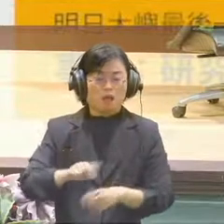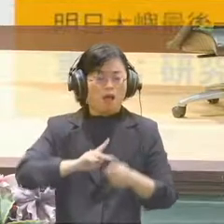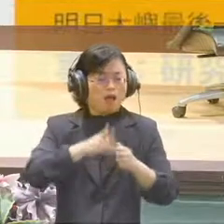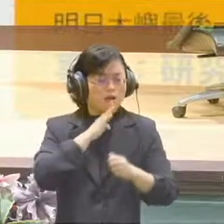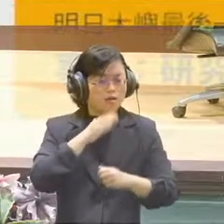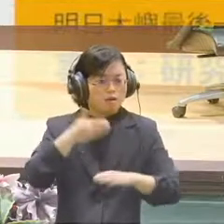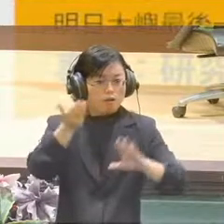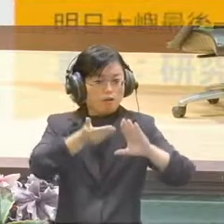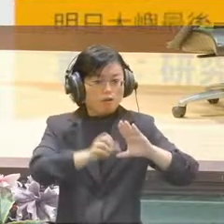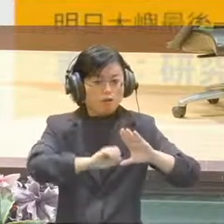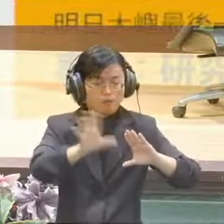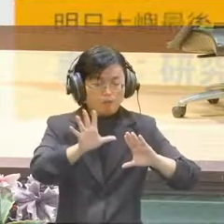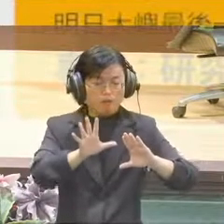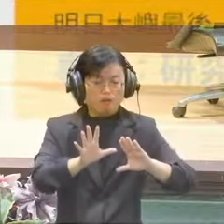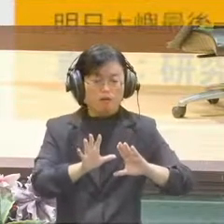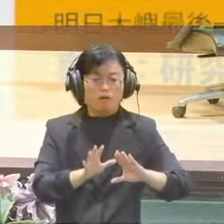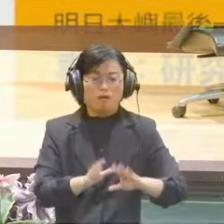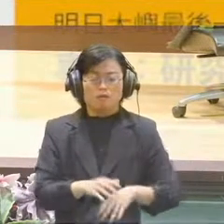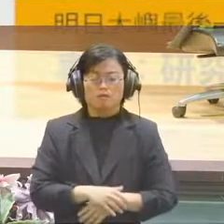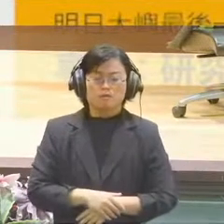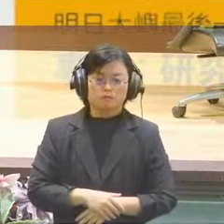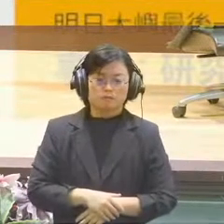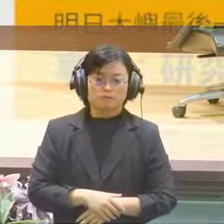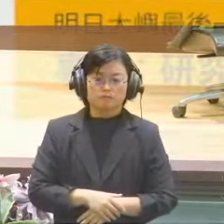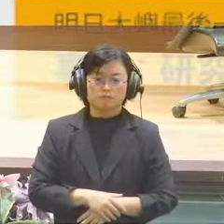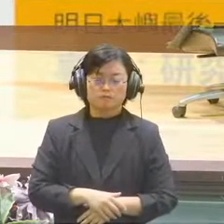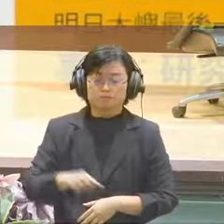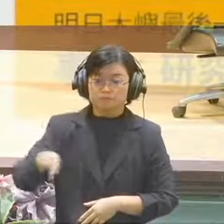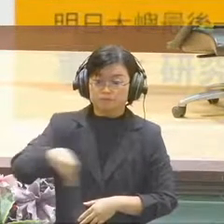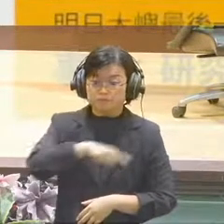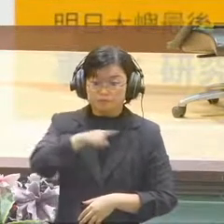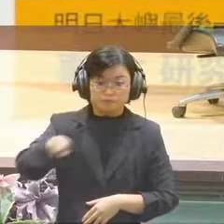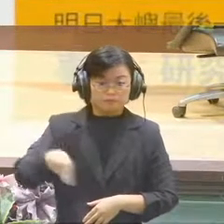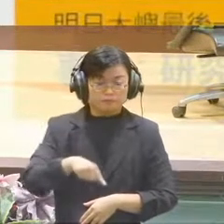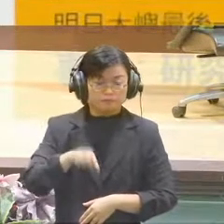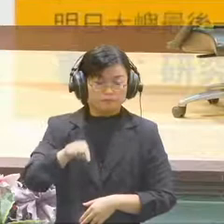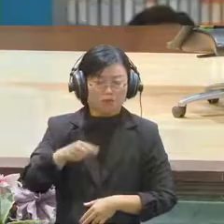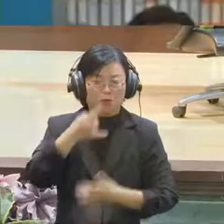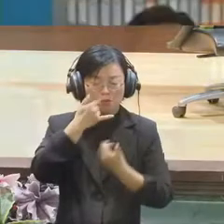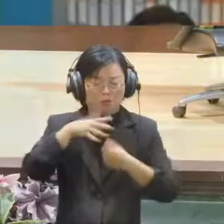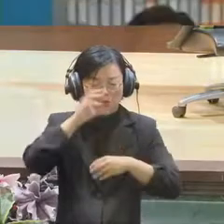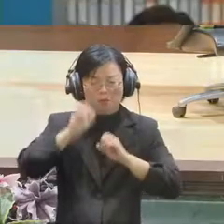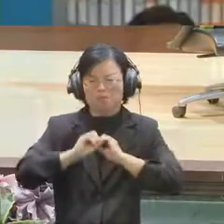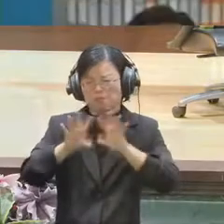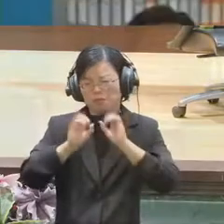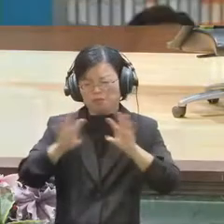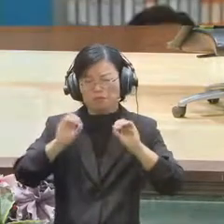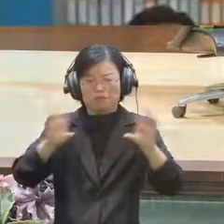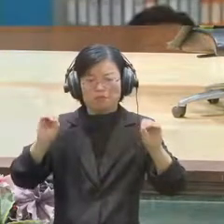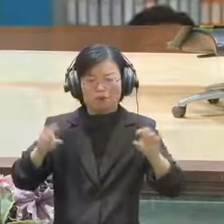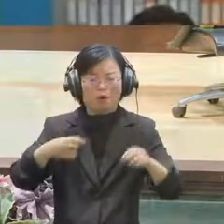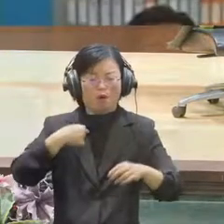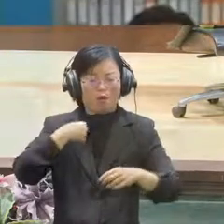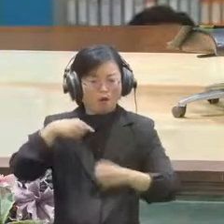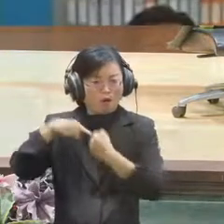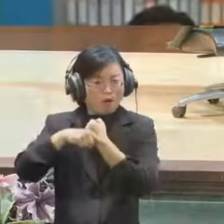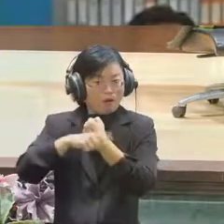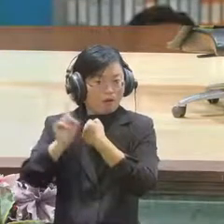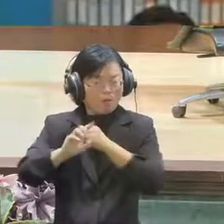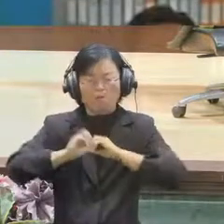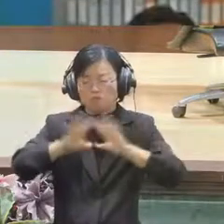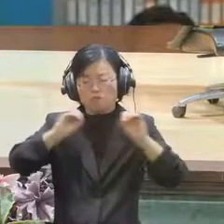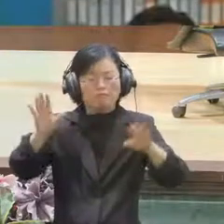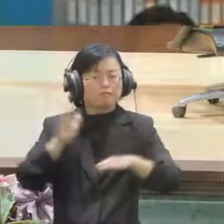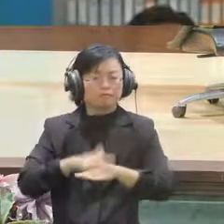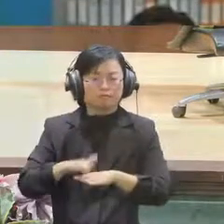podcasts that would disseminate our message in a more informal way. So we